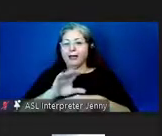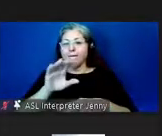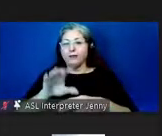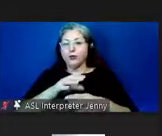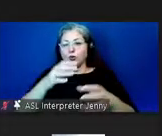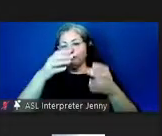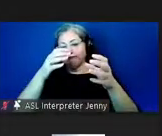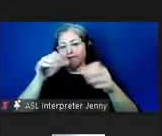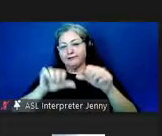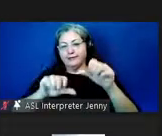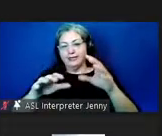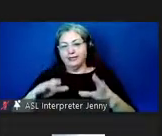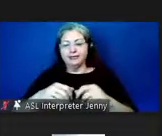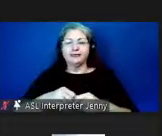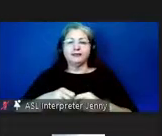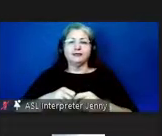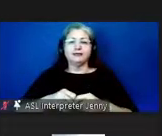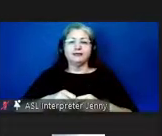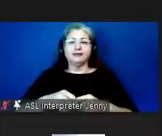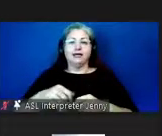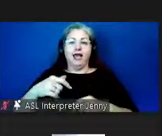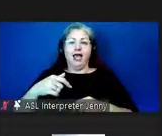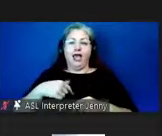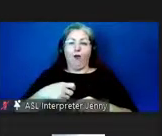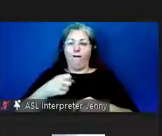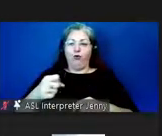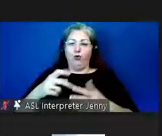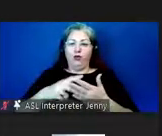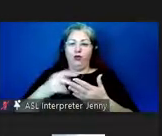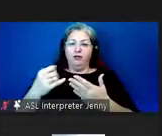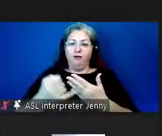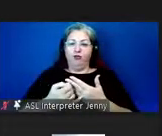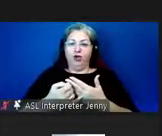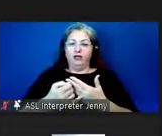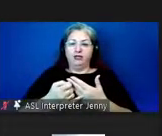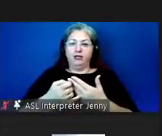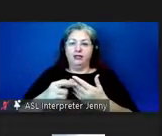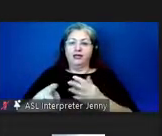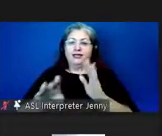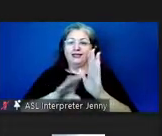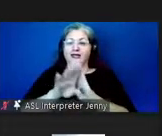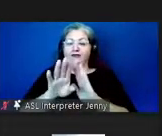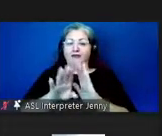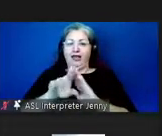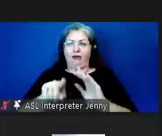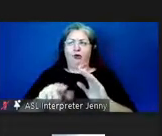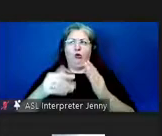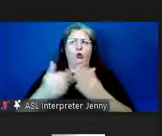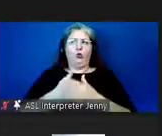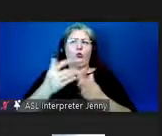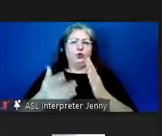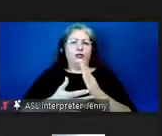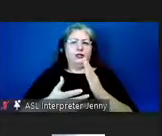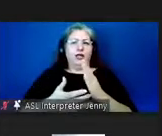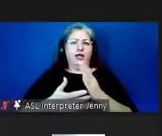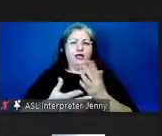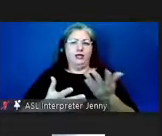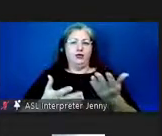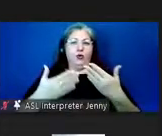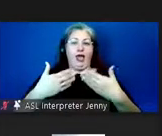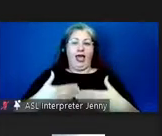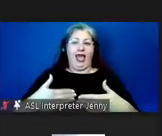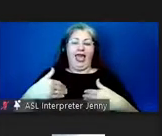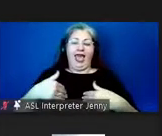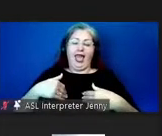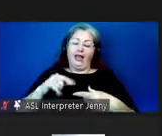scientists and being placed on a project team that was developing a new technology as the person with the